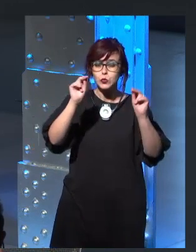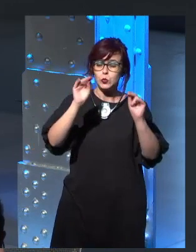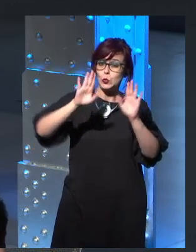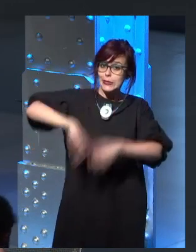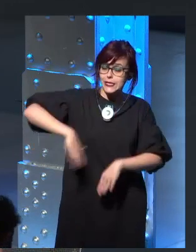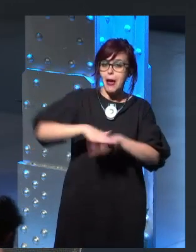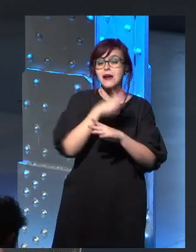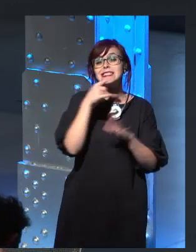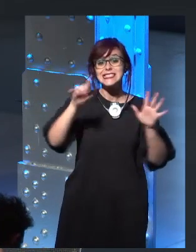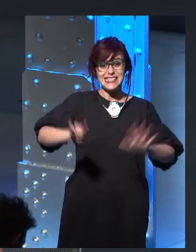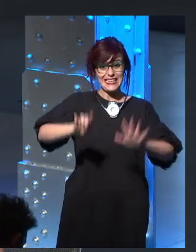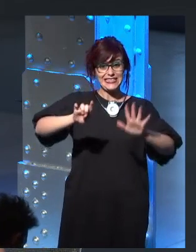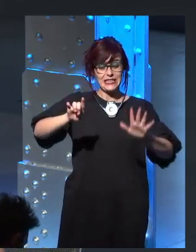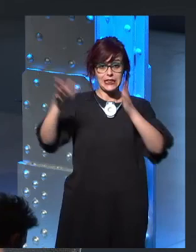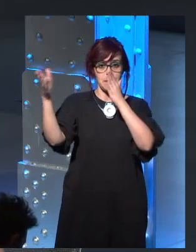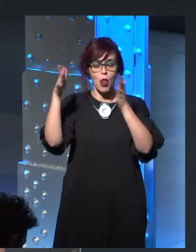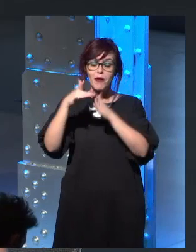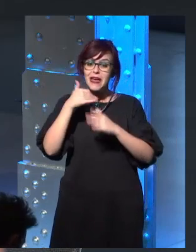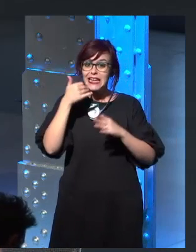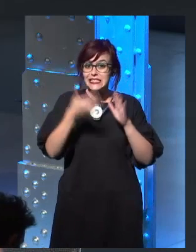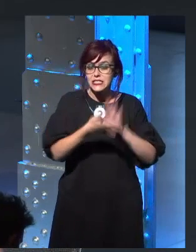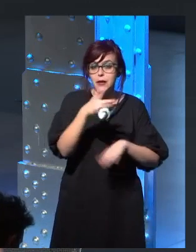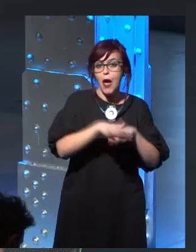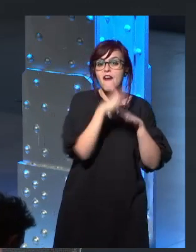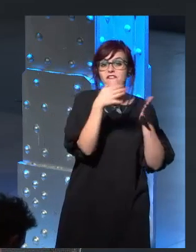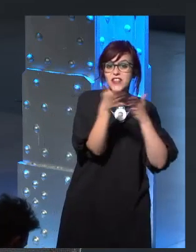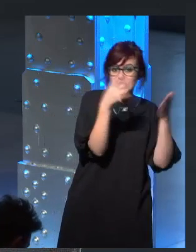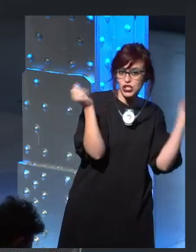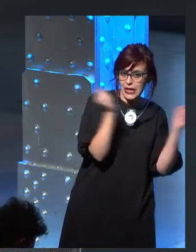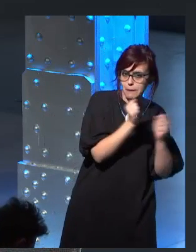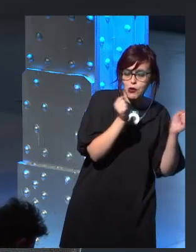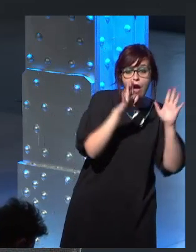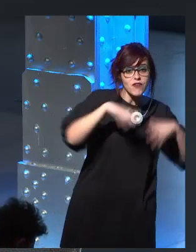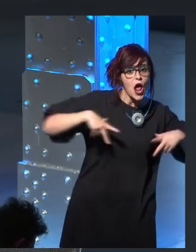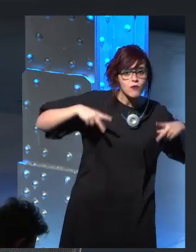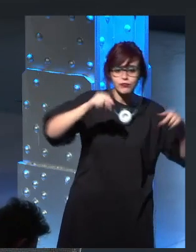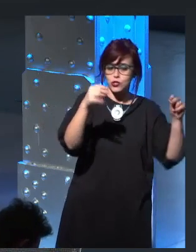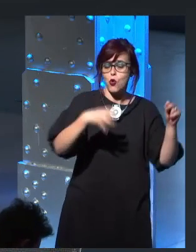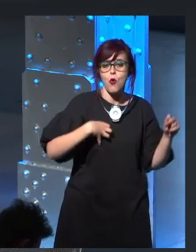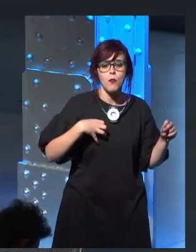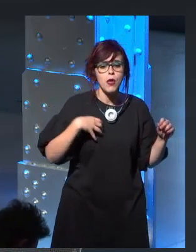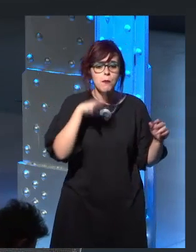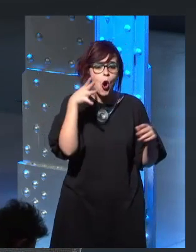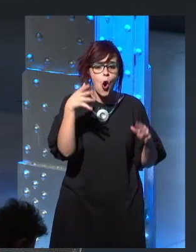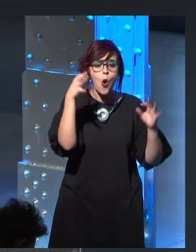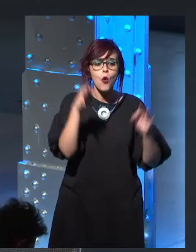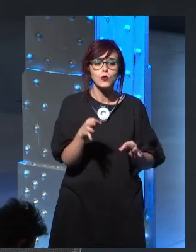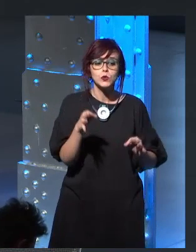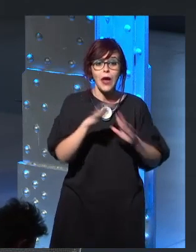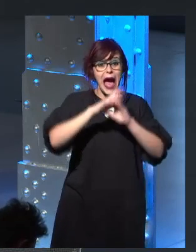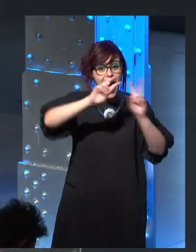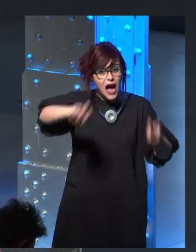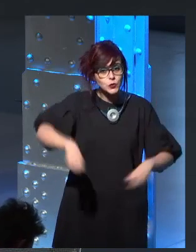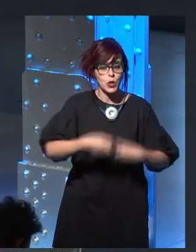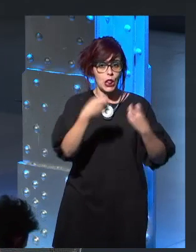happened, but it didn't happen. Um, he's had some status updates recently on his life journal, suggesting that he's working